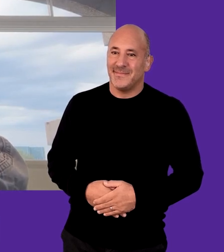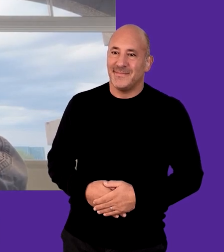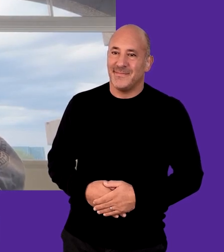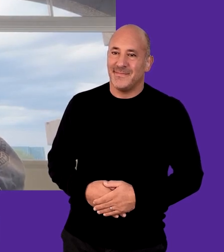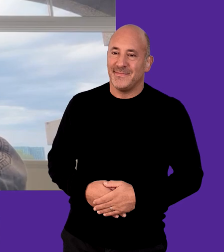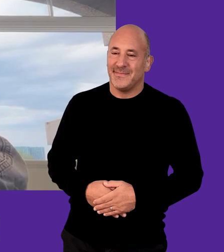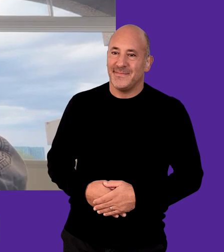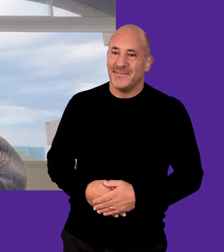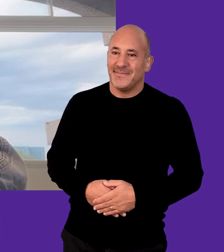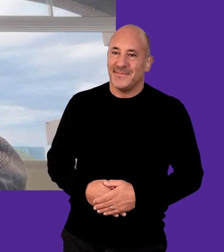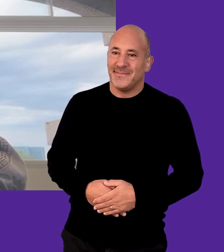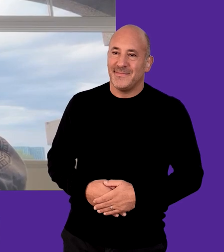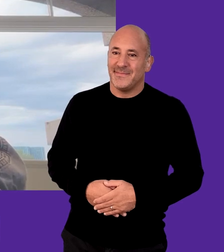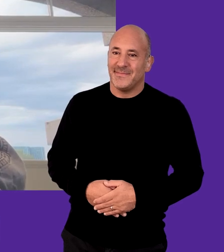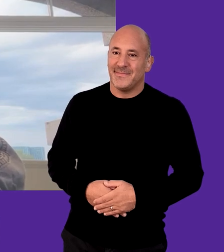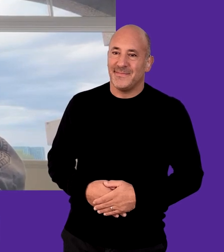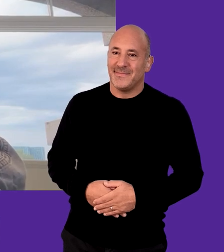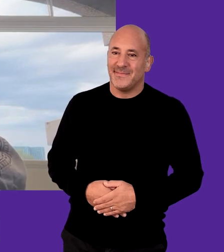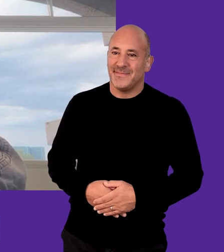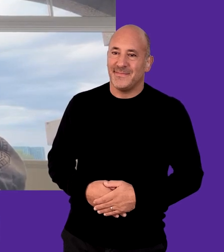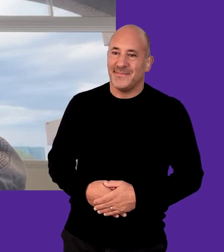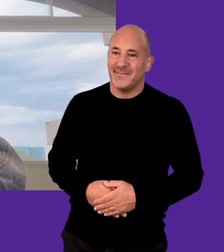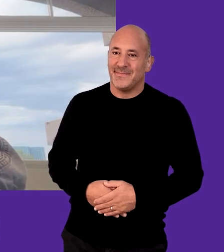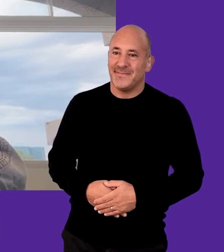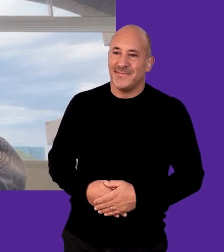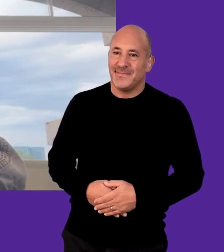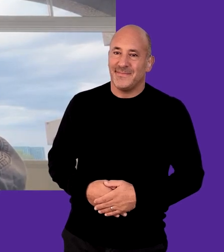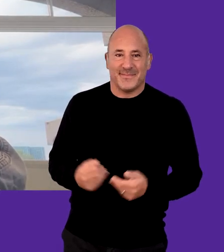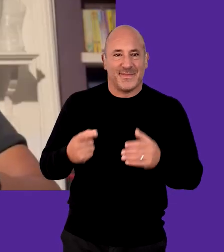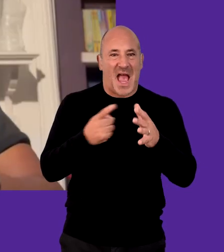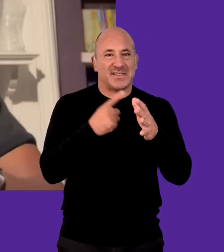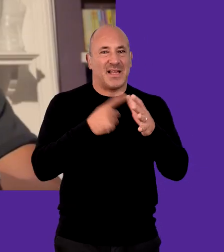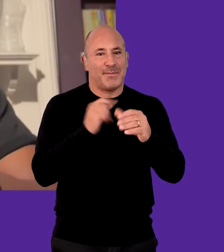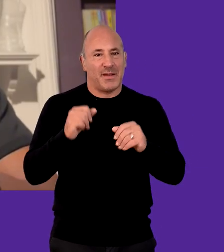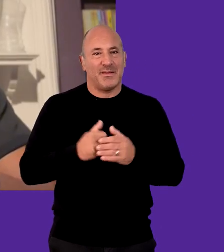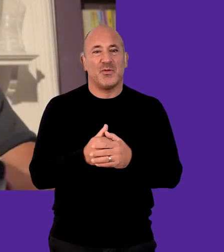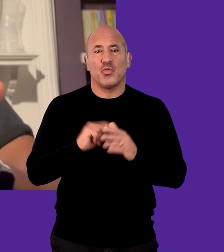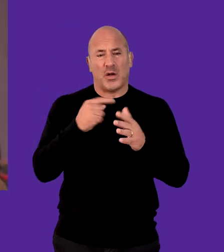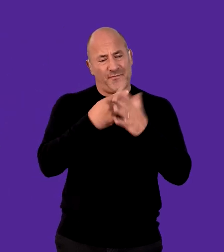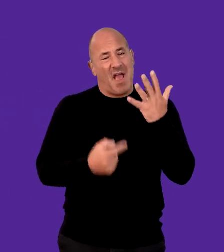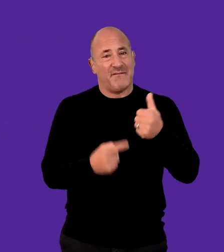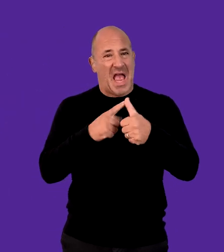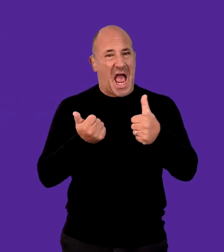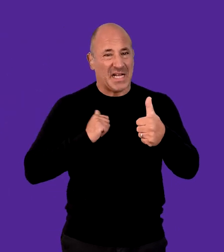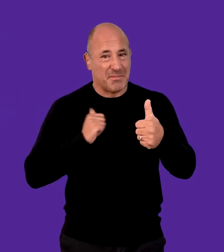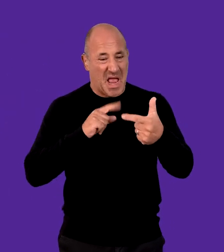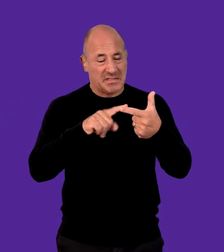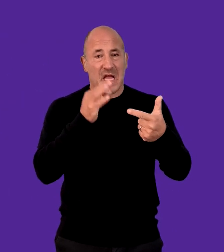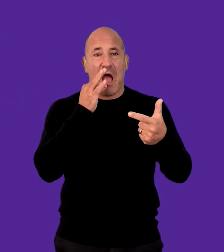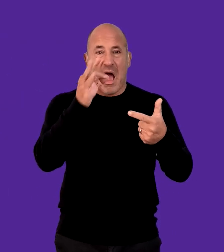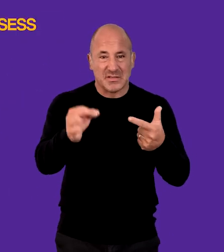Access Project Ade Adepetan They are anticipate,